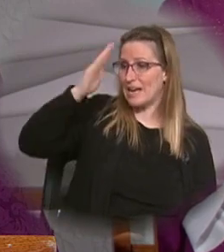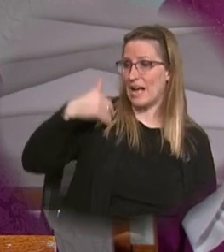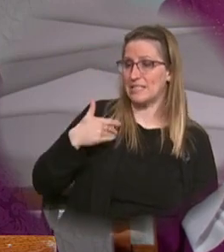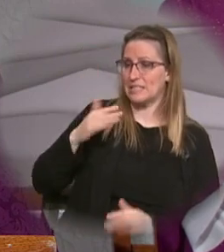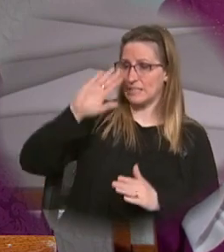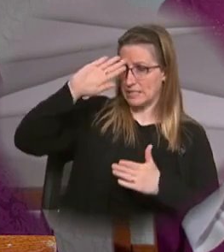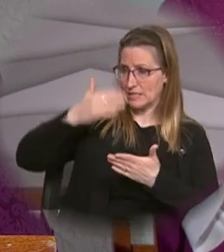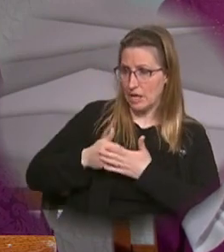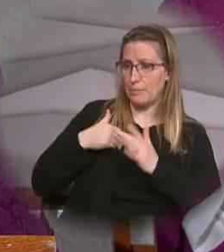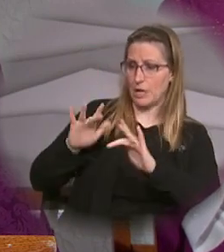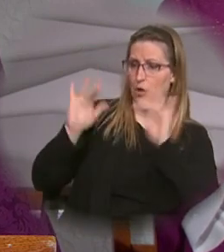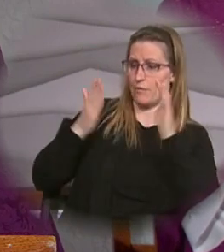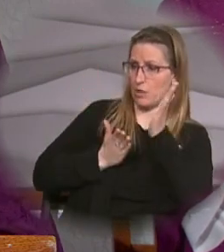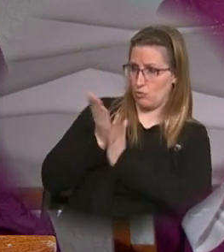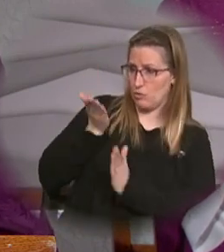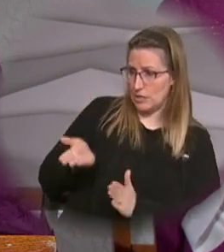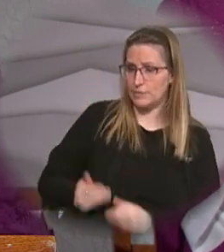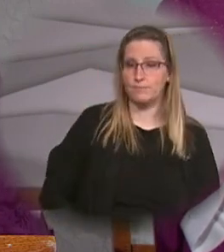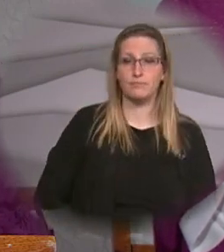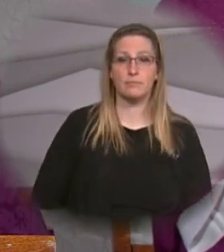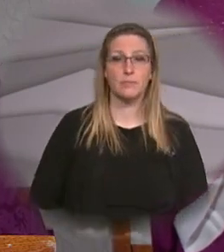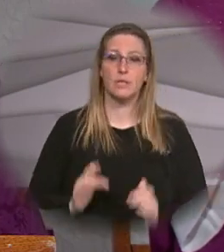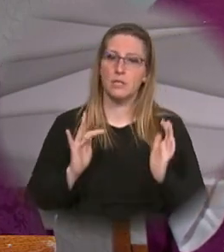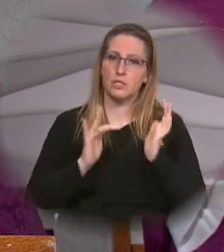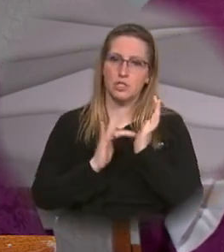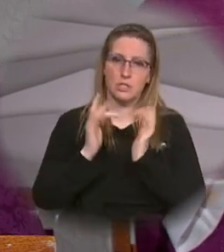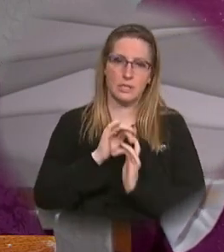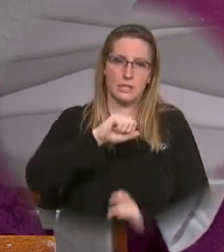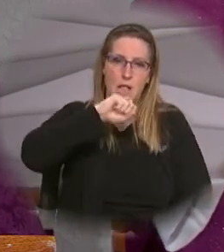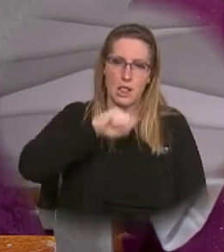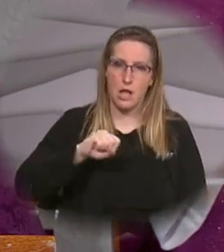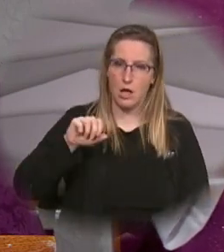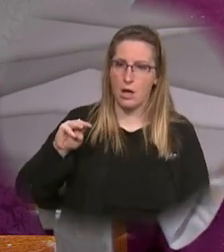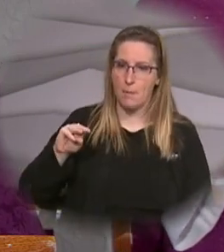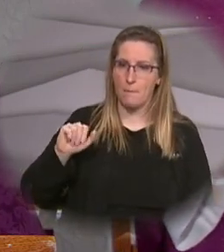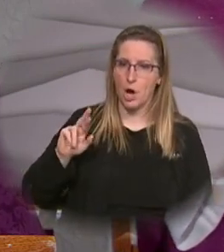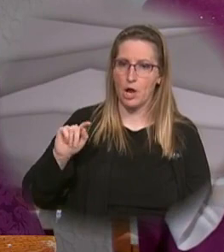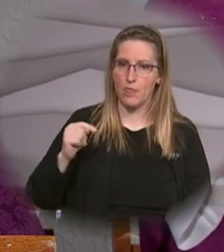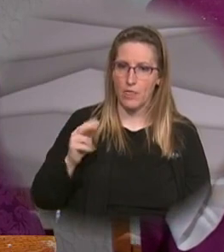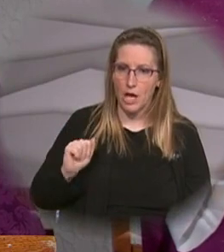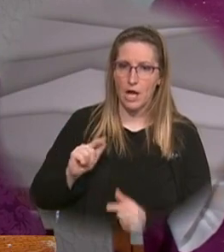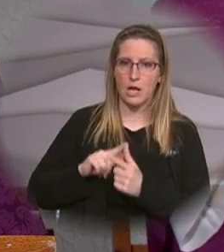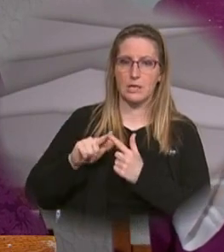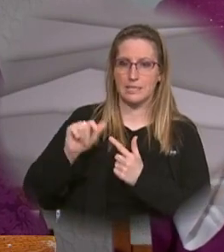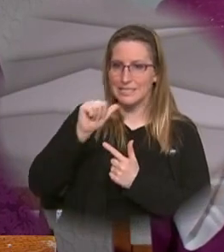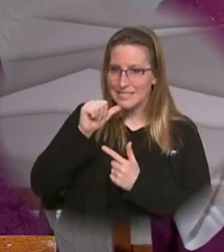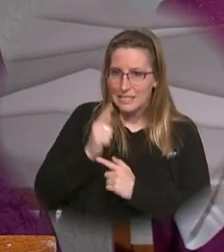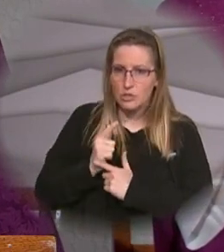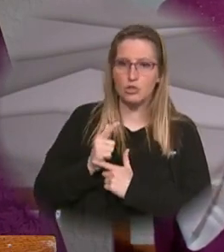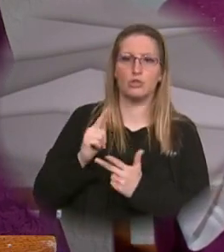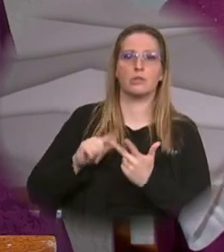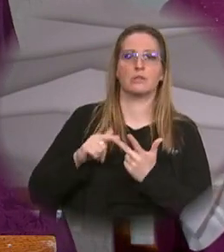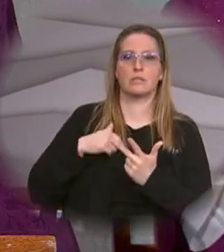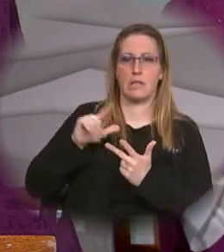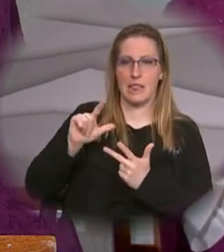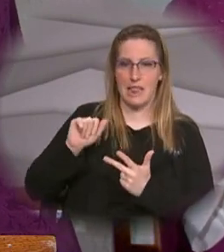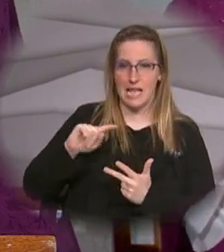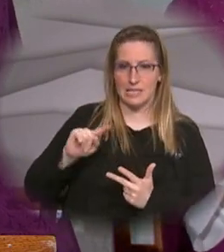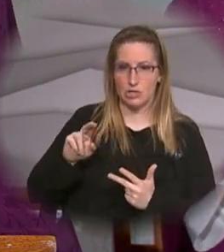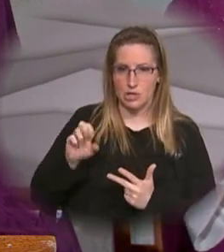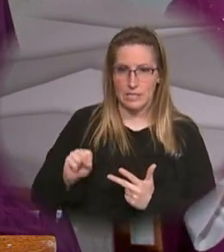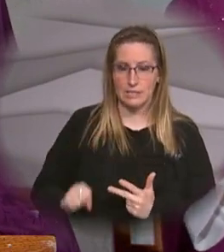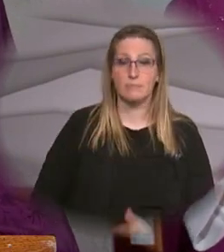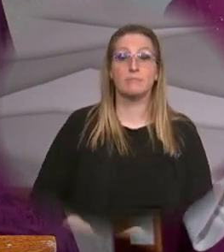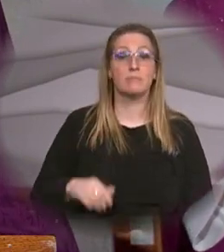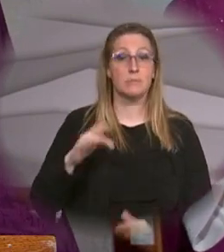glorified through it now Jesus loved Martha and her sister and Lazarus so when he heard that he was